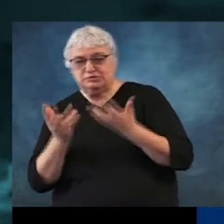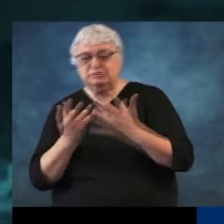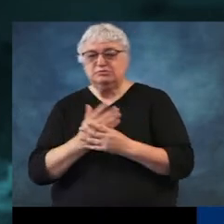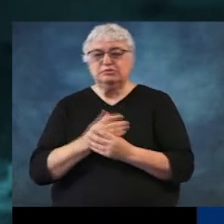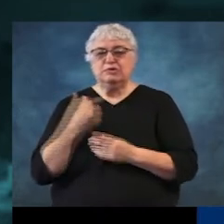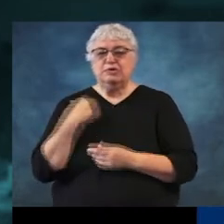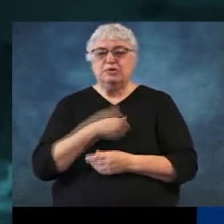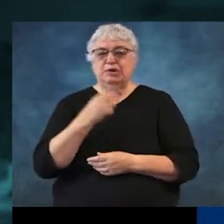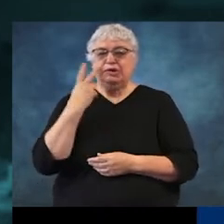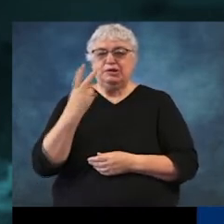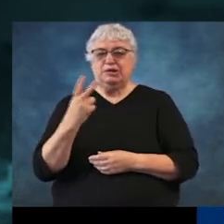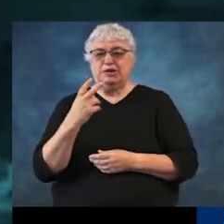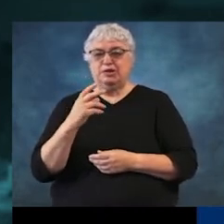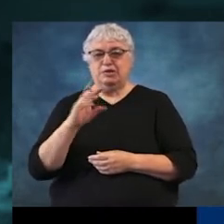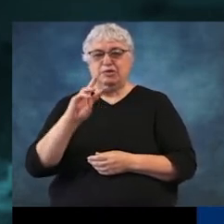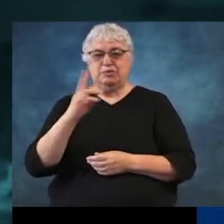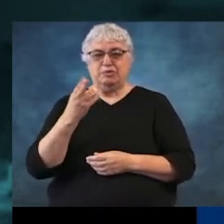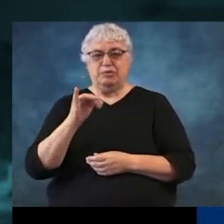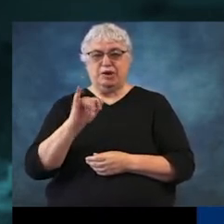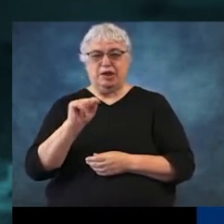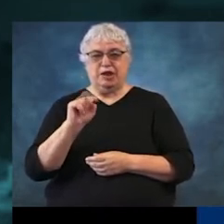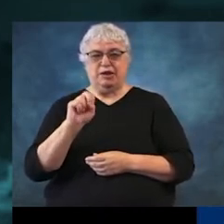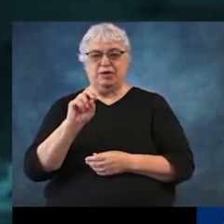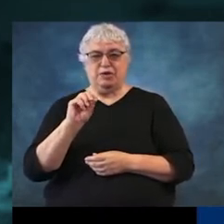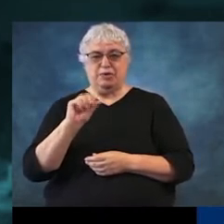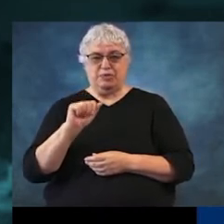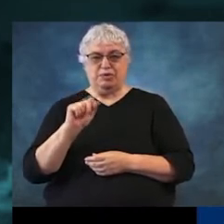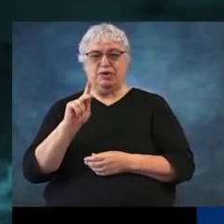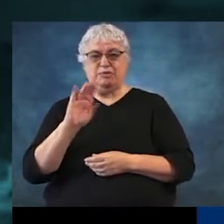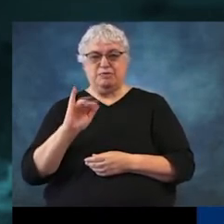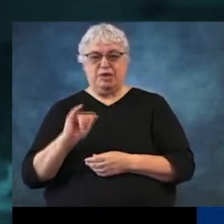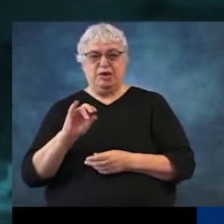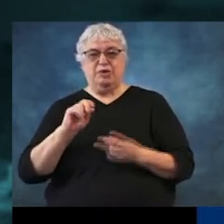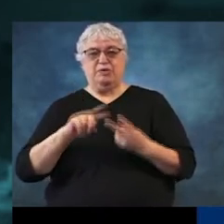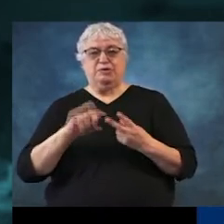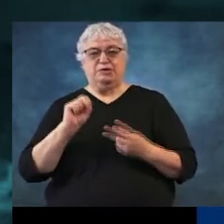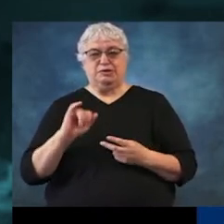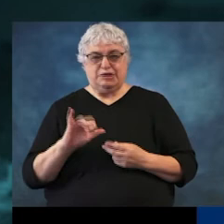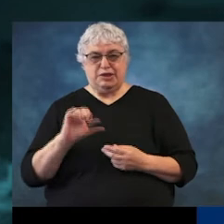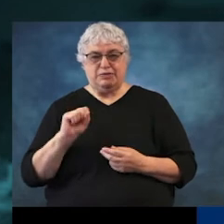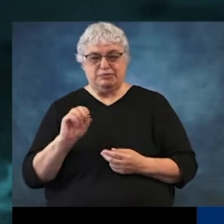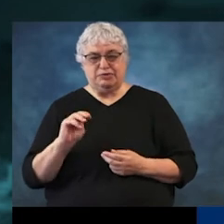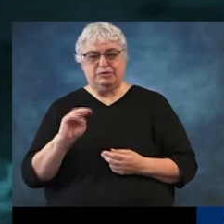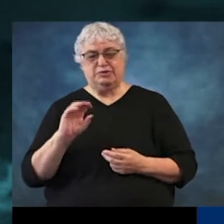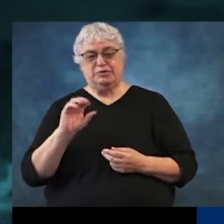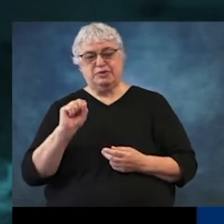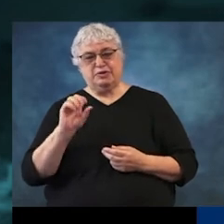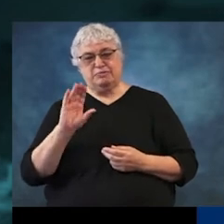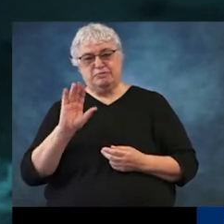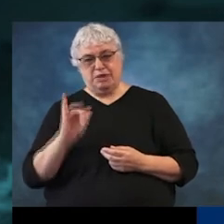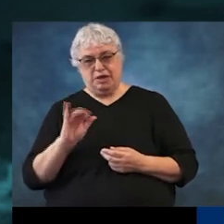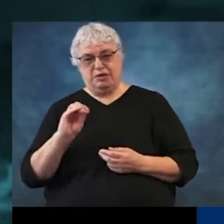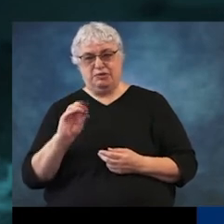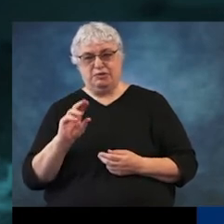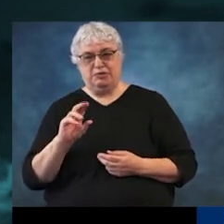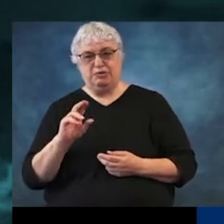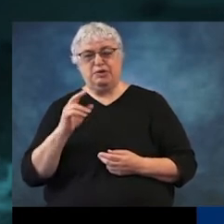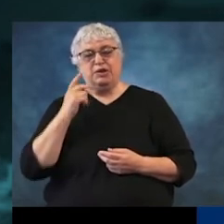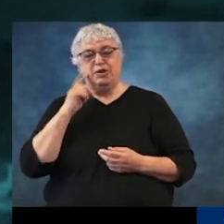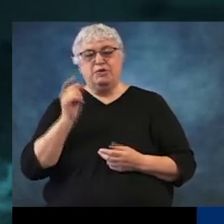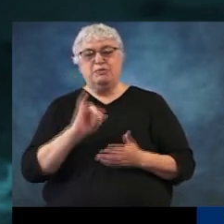talk about flooding, we talk about White Oak Bayou and Green's Bayou and Sims Bayou and Spring Creek. And so you have to kind of know